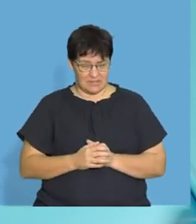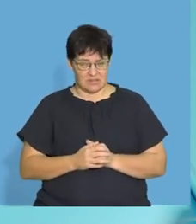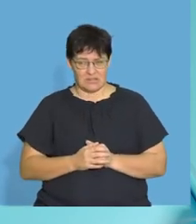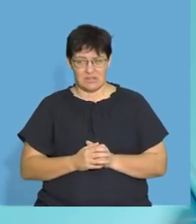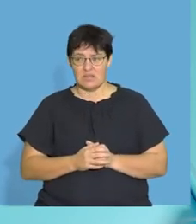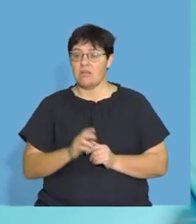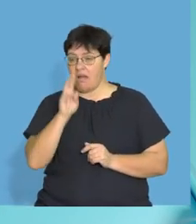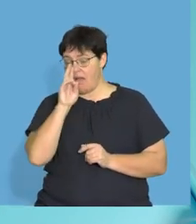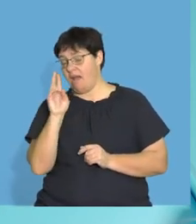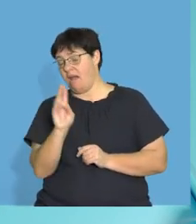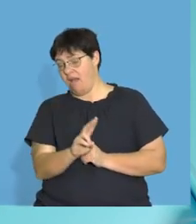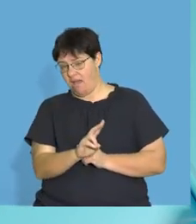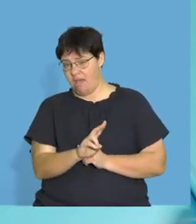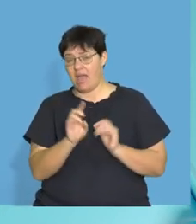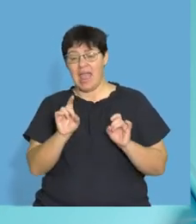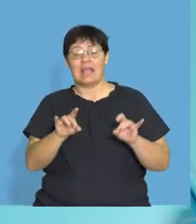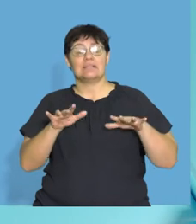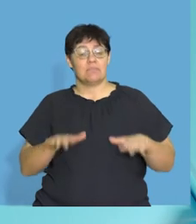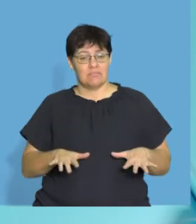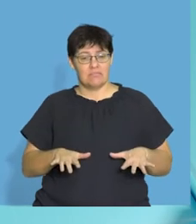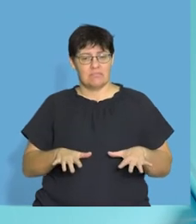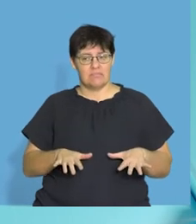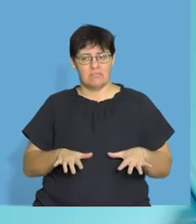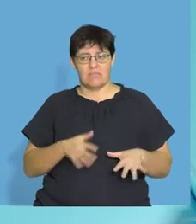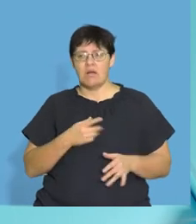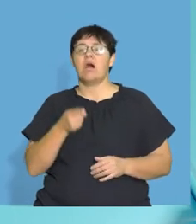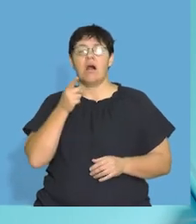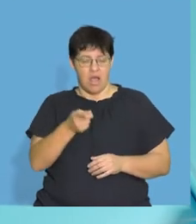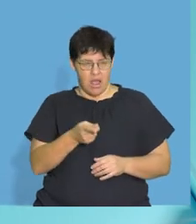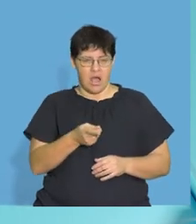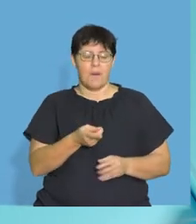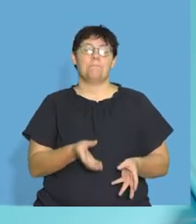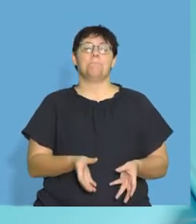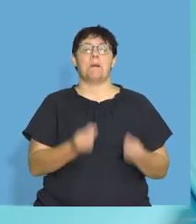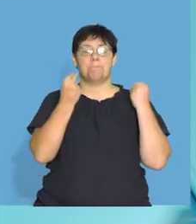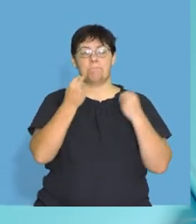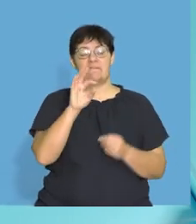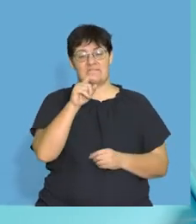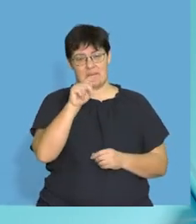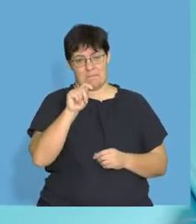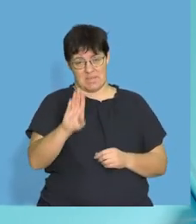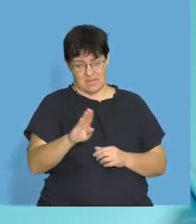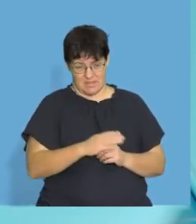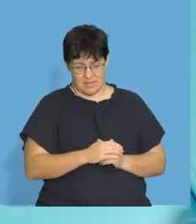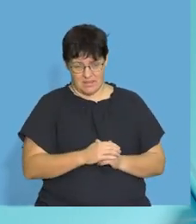As I said to you, you'll notice during exam time, this is what you should be taking, right? Helps your body,